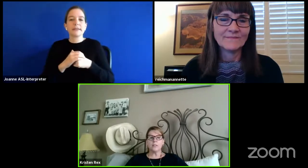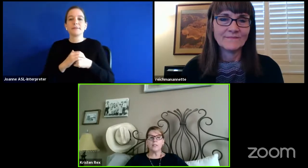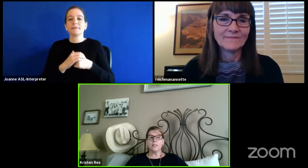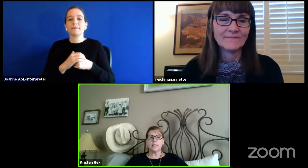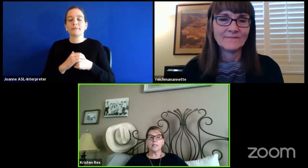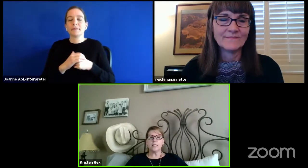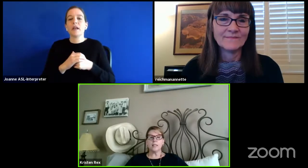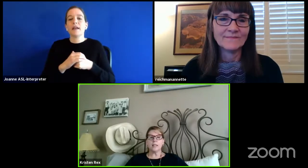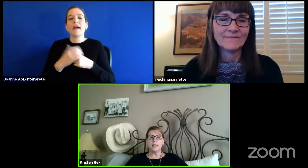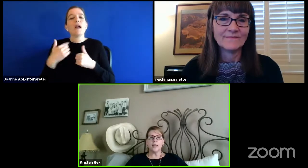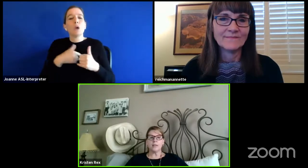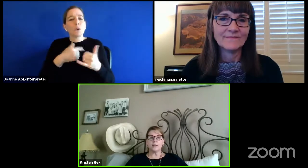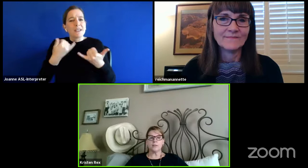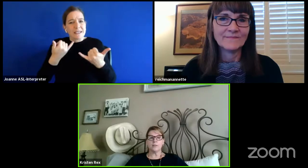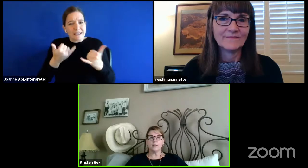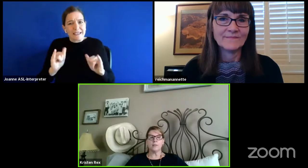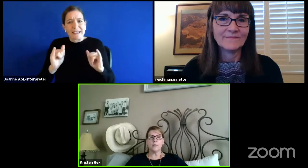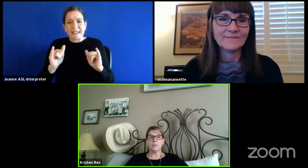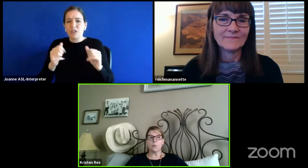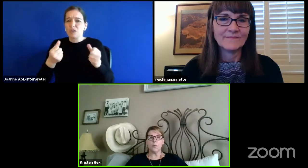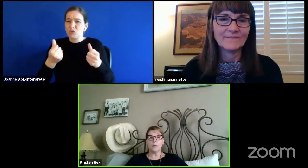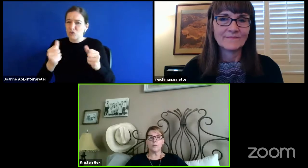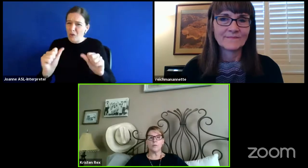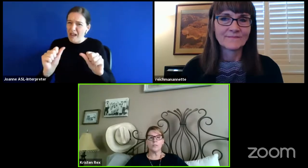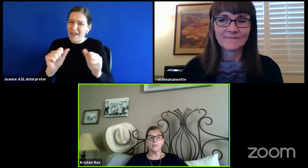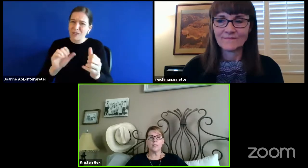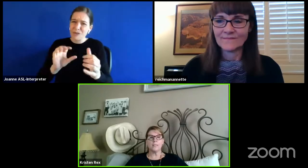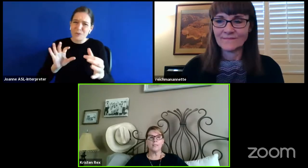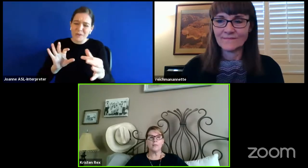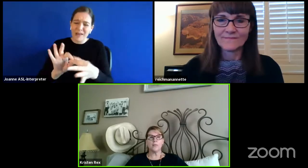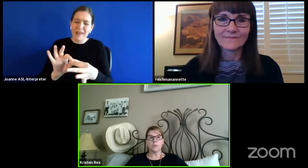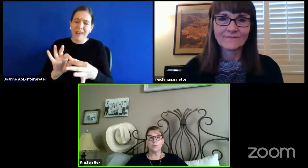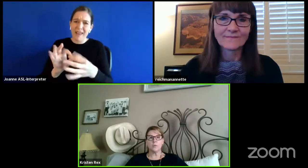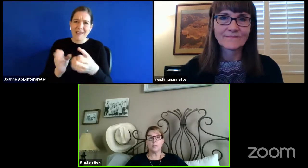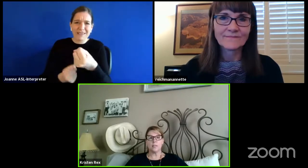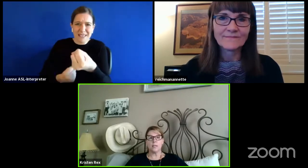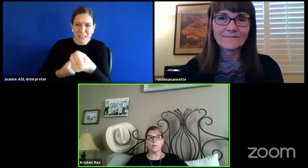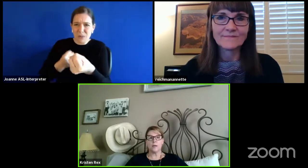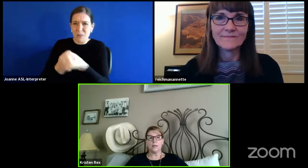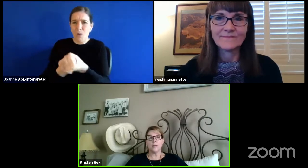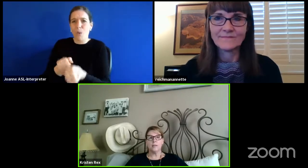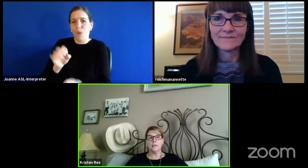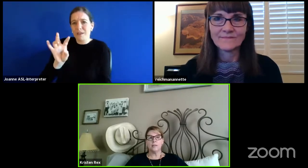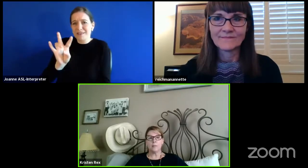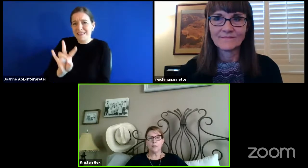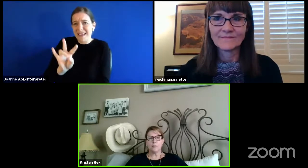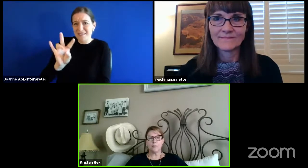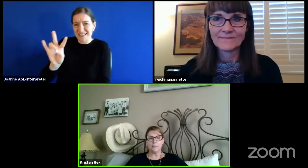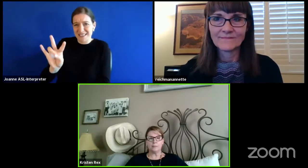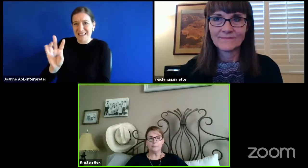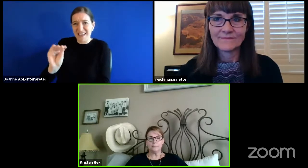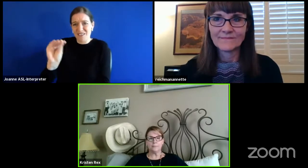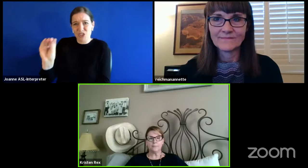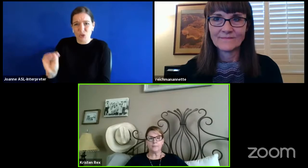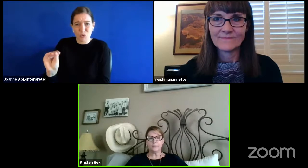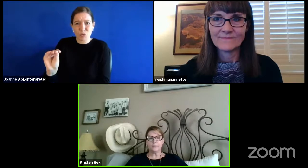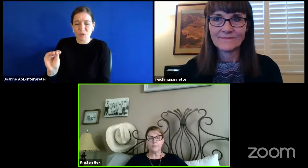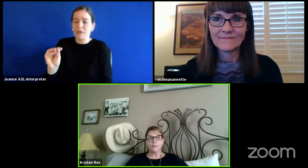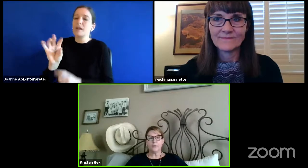we are still seeking to connect and support those 77 students statewide that we are missing.